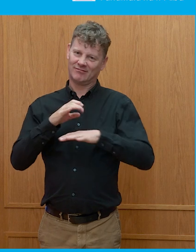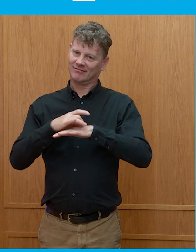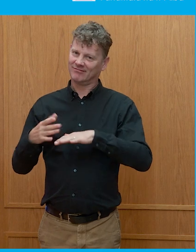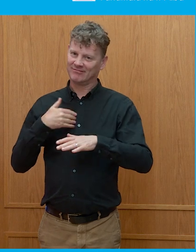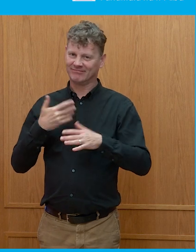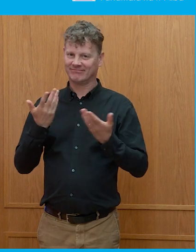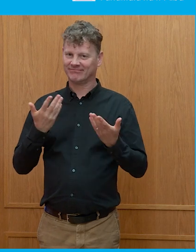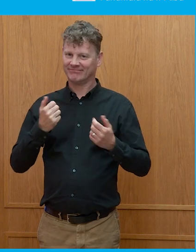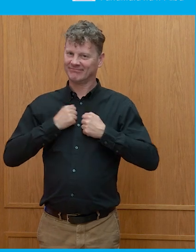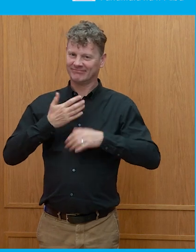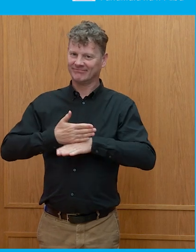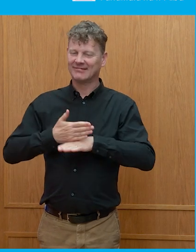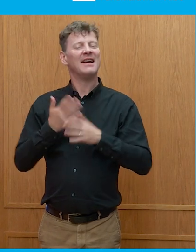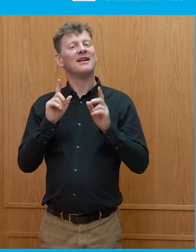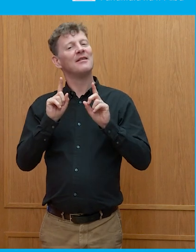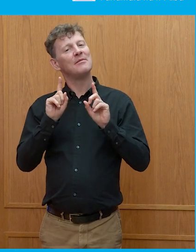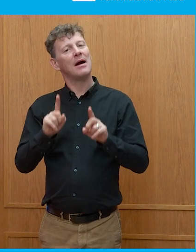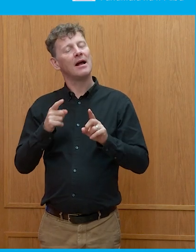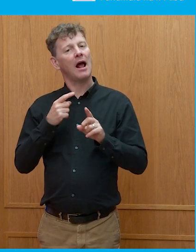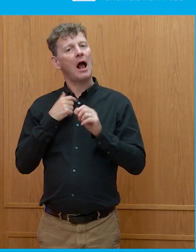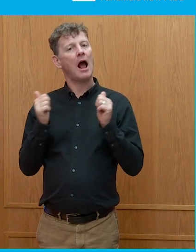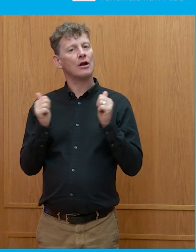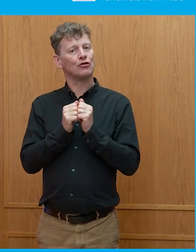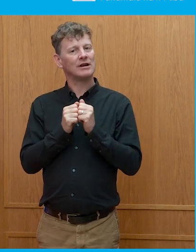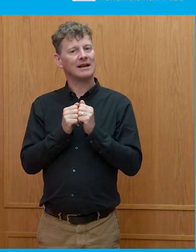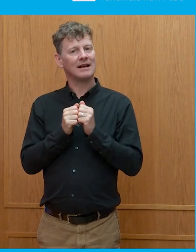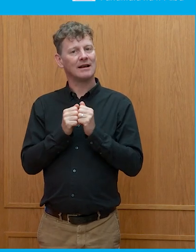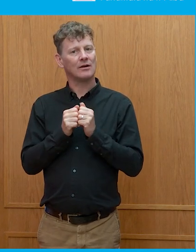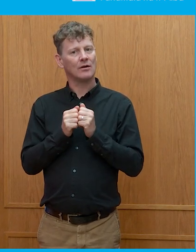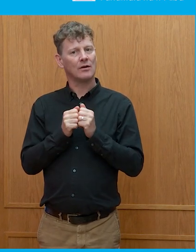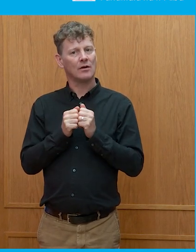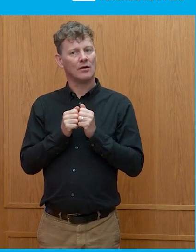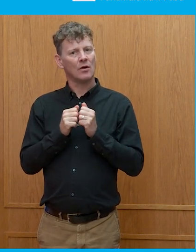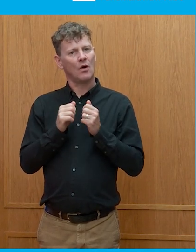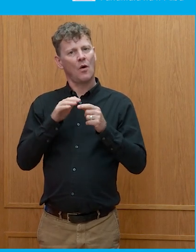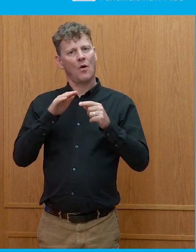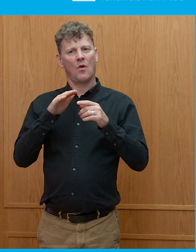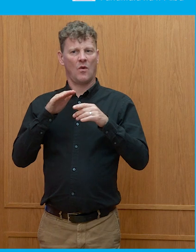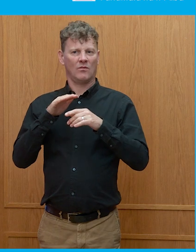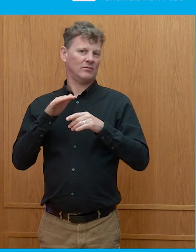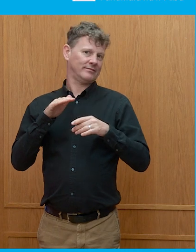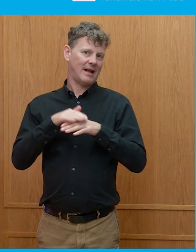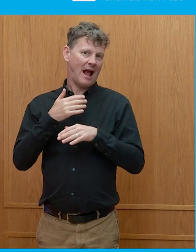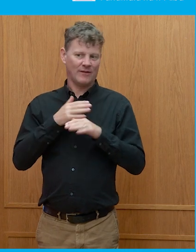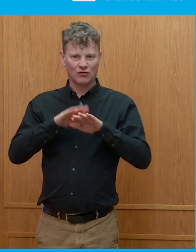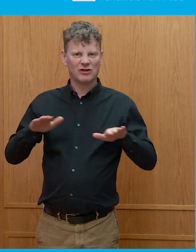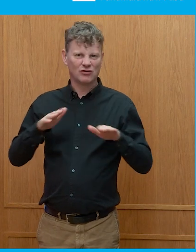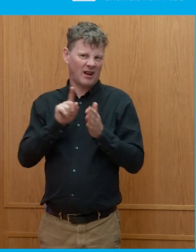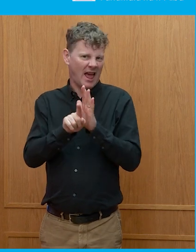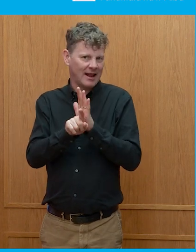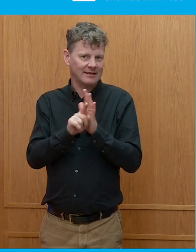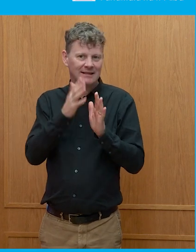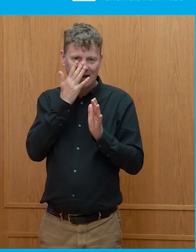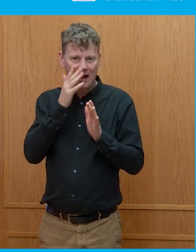But I do think, but yeah, but I, and I agree with, we've got children of sort of similar, similar ages, sort of minor, late teenagers.